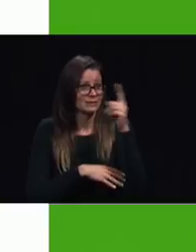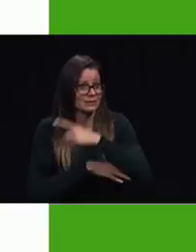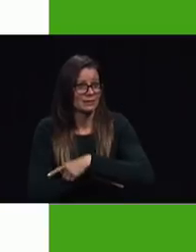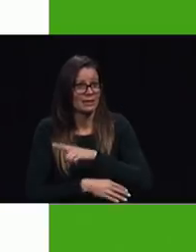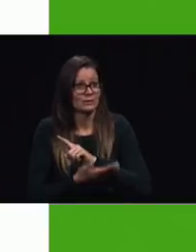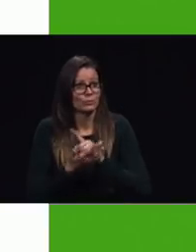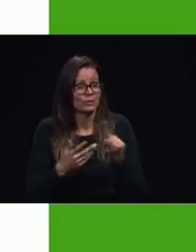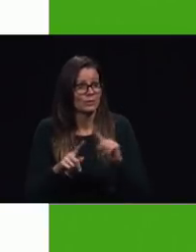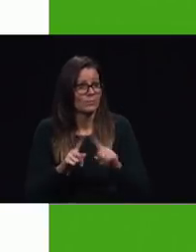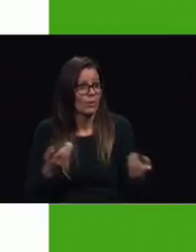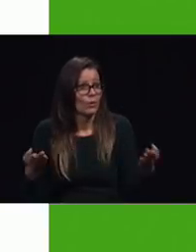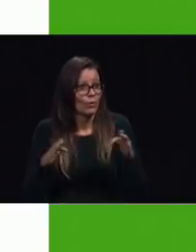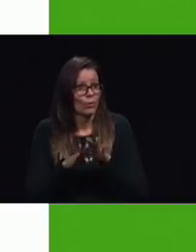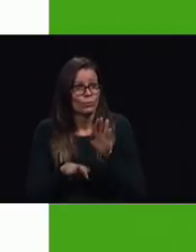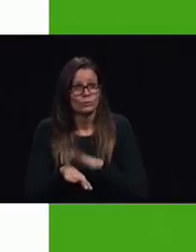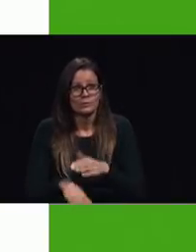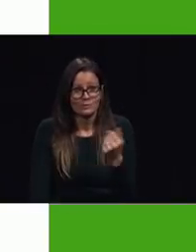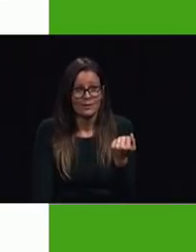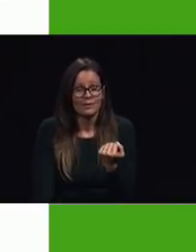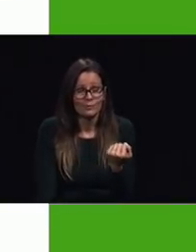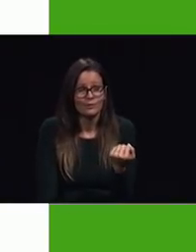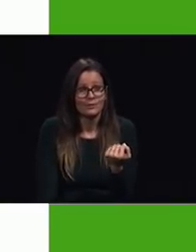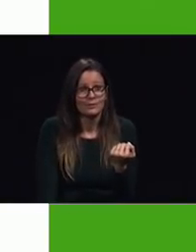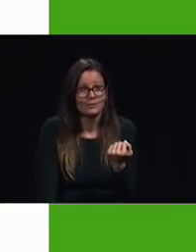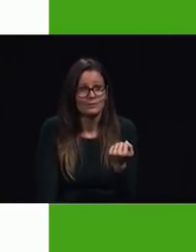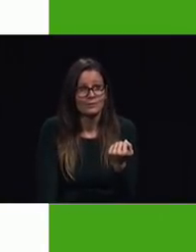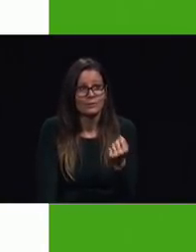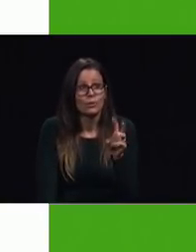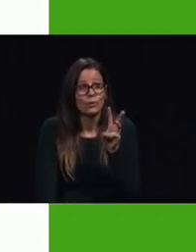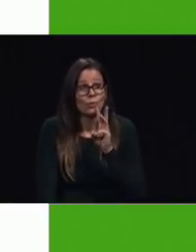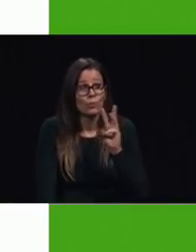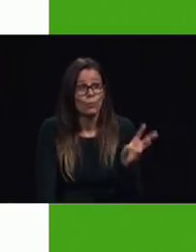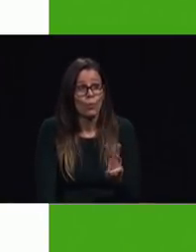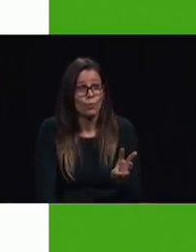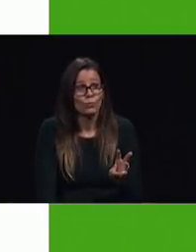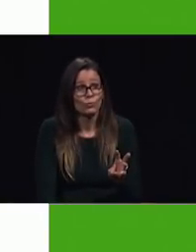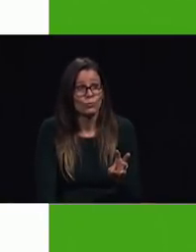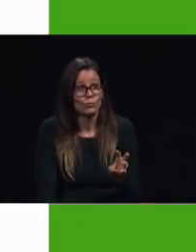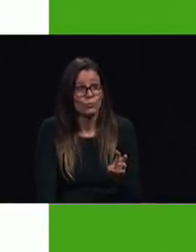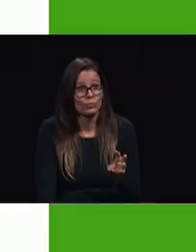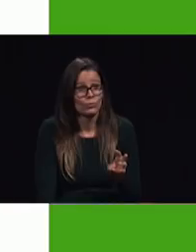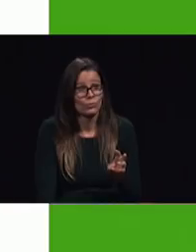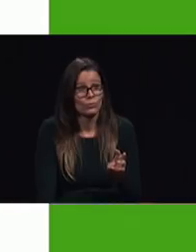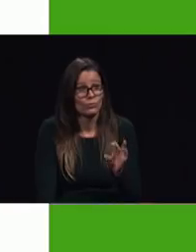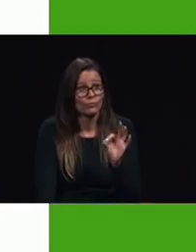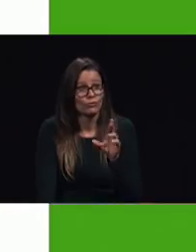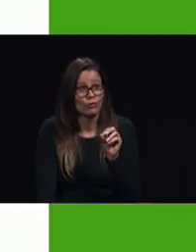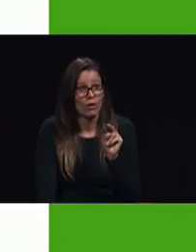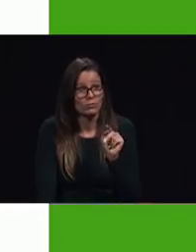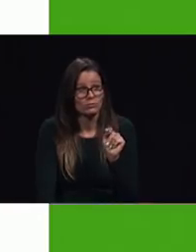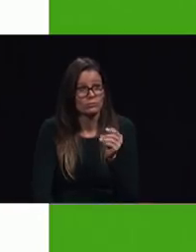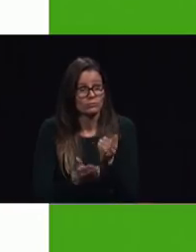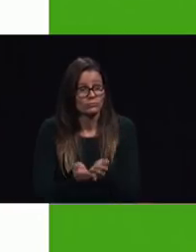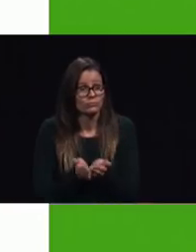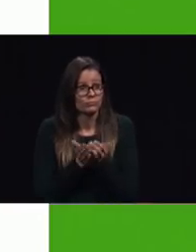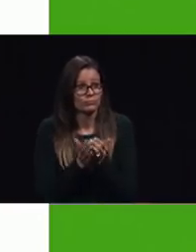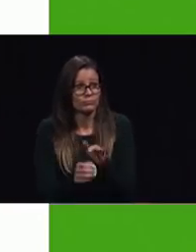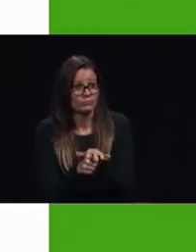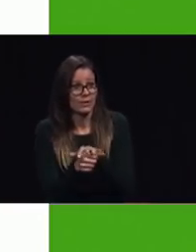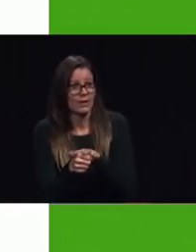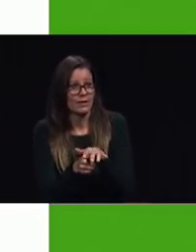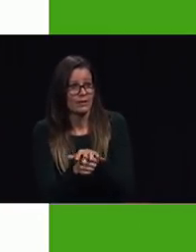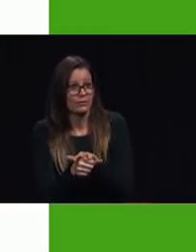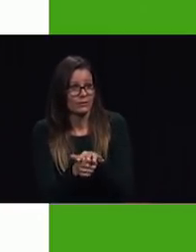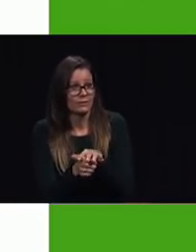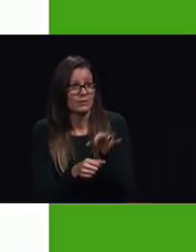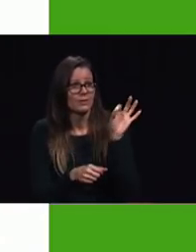sabbath along the waterfront ship mission work was carried on at various times our ministers conducted meetings in large halls in